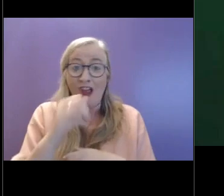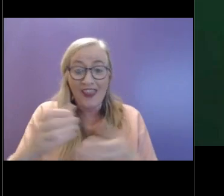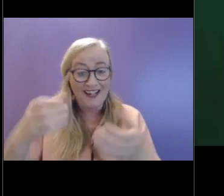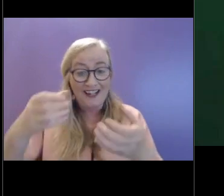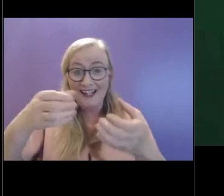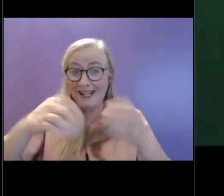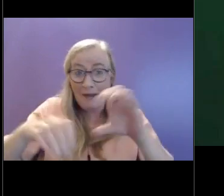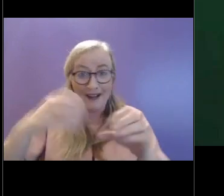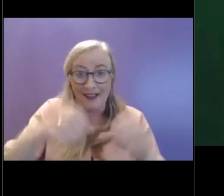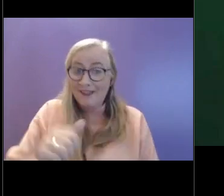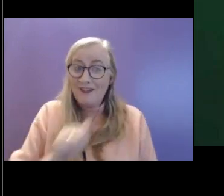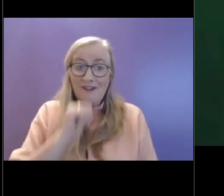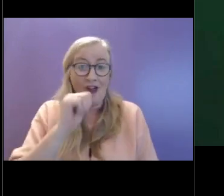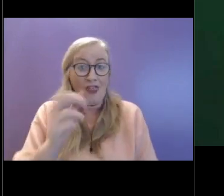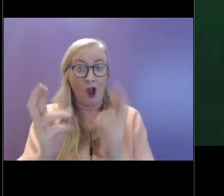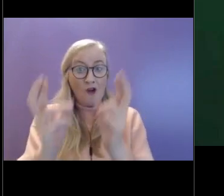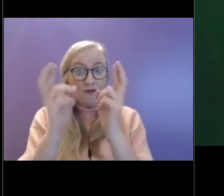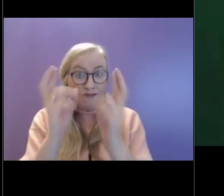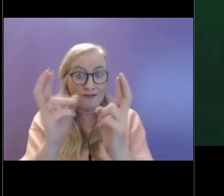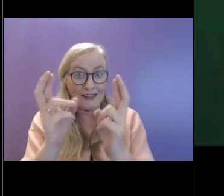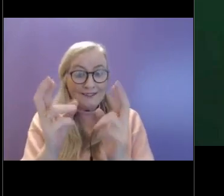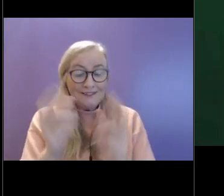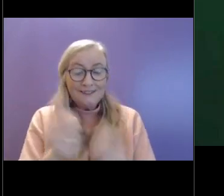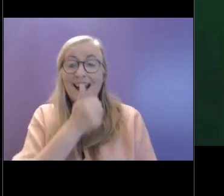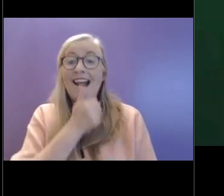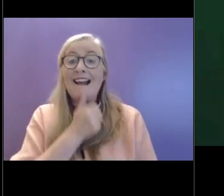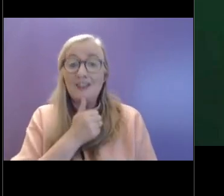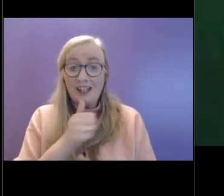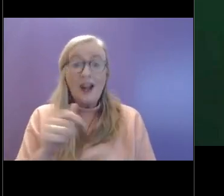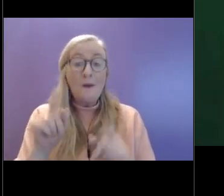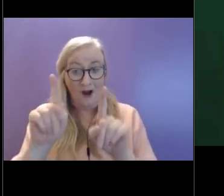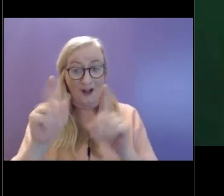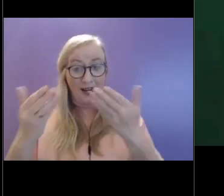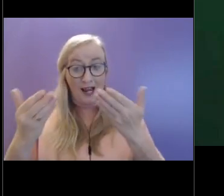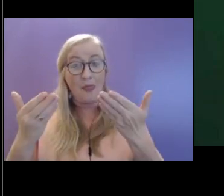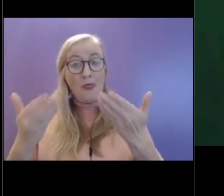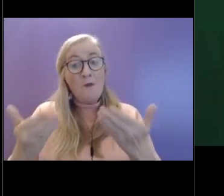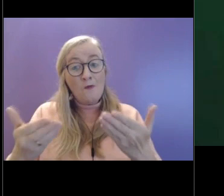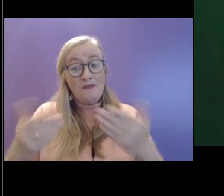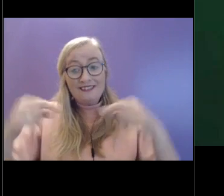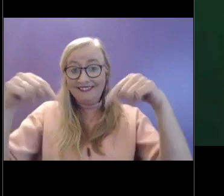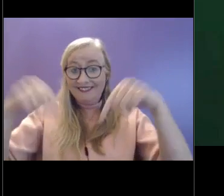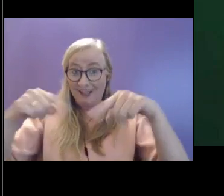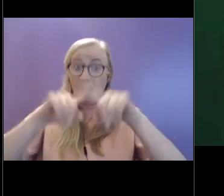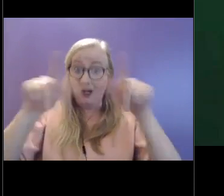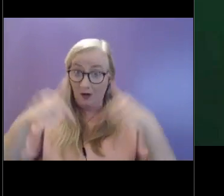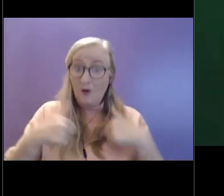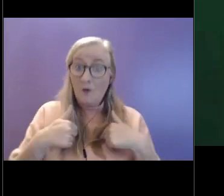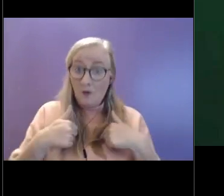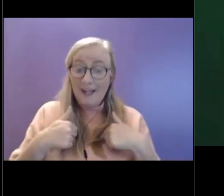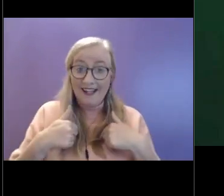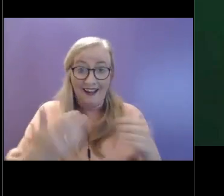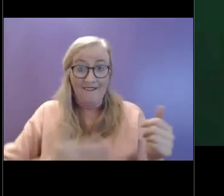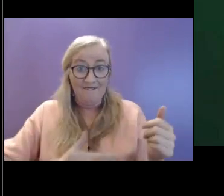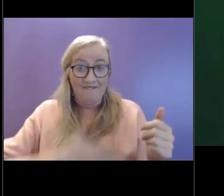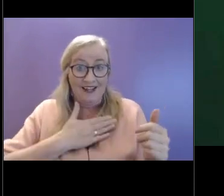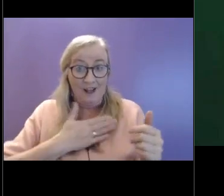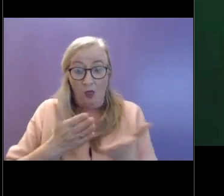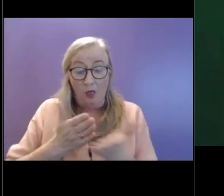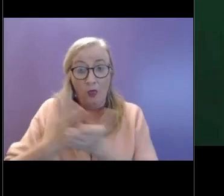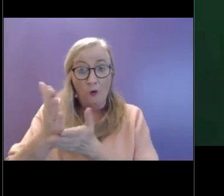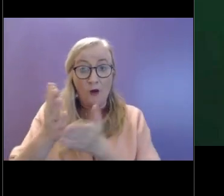answer. And at the moment, like Connor said, you know, we all feel it. We even feel it in our work.